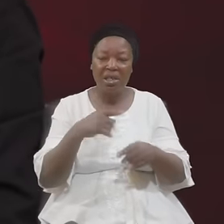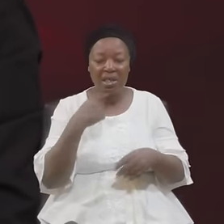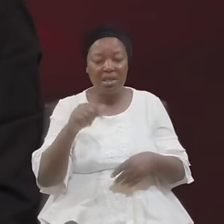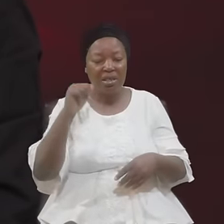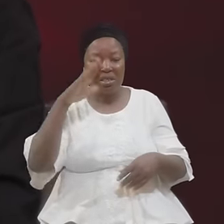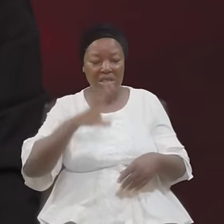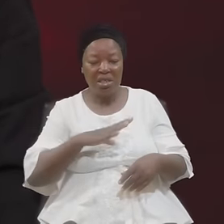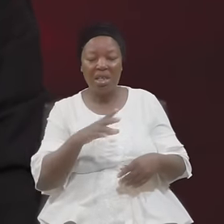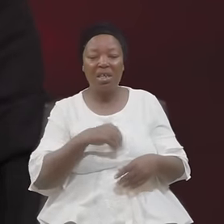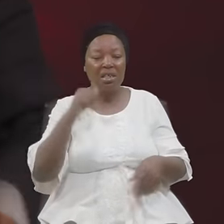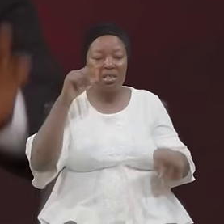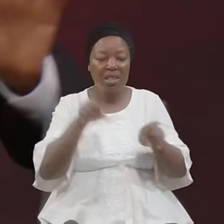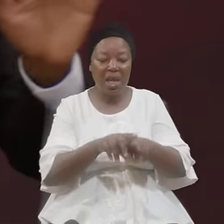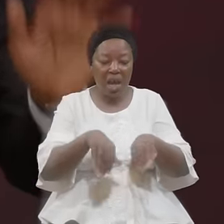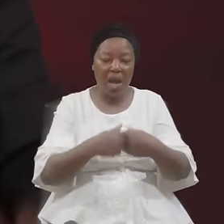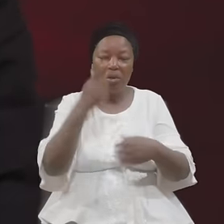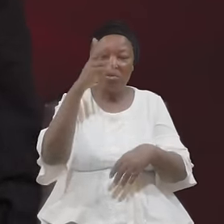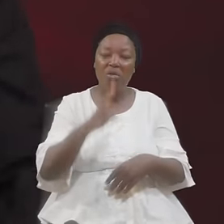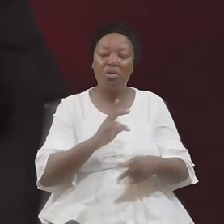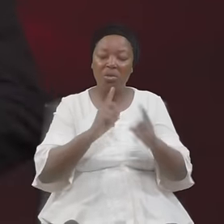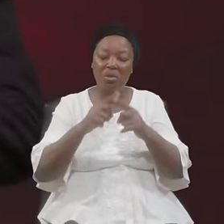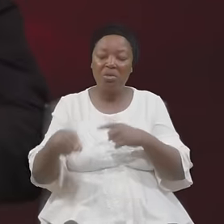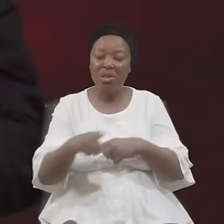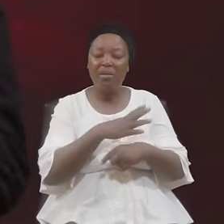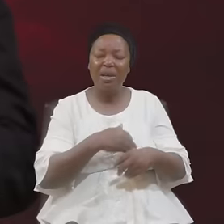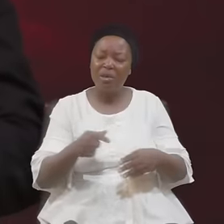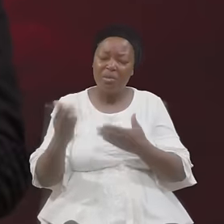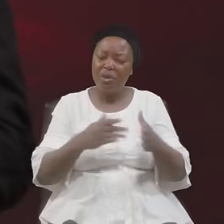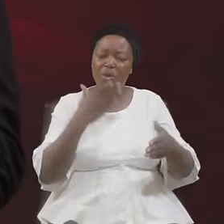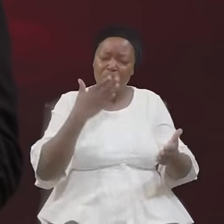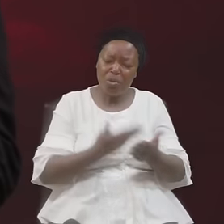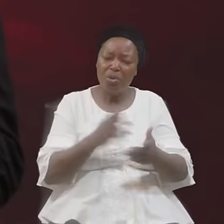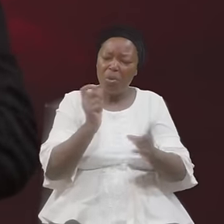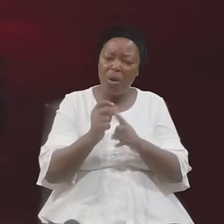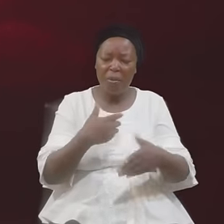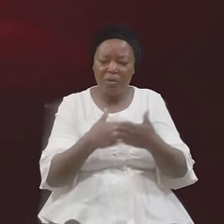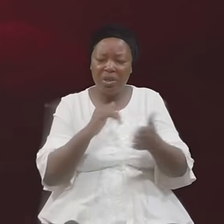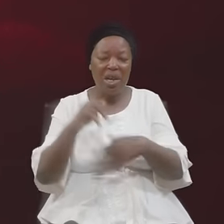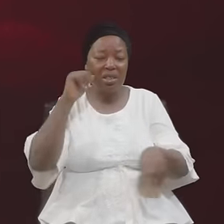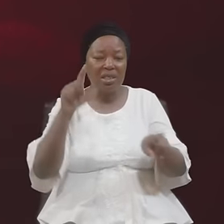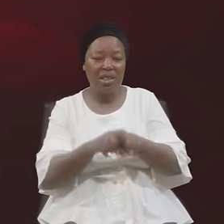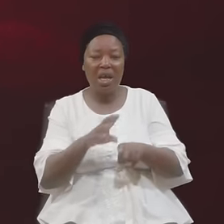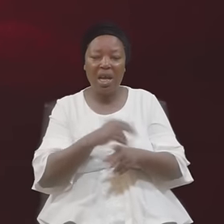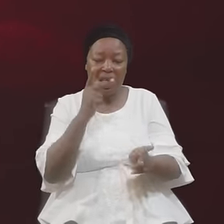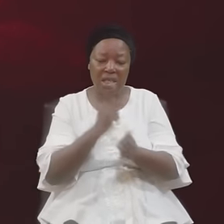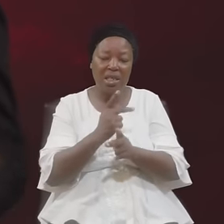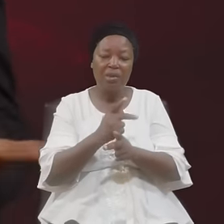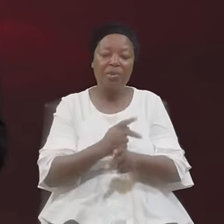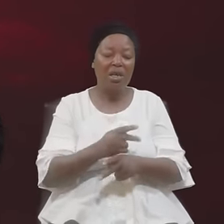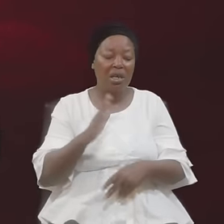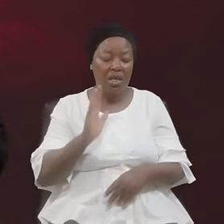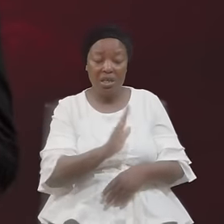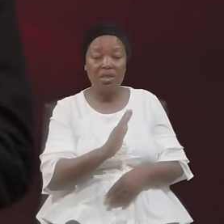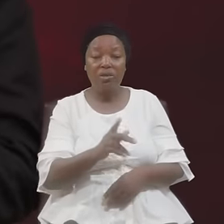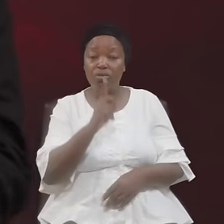Spoke To Them And They Paint A Good Picture And The Friend Who Can Conceal His Real Character Or